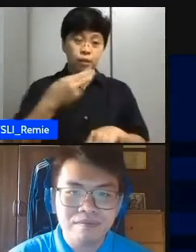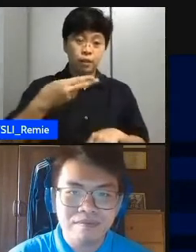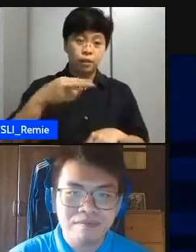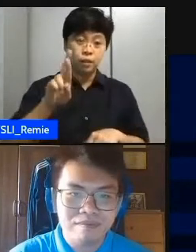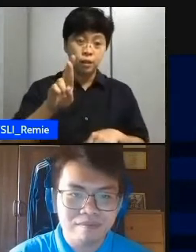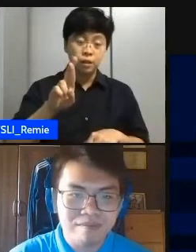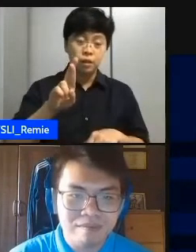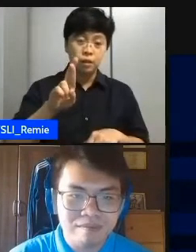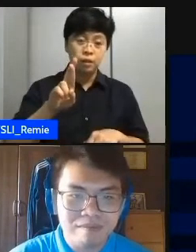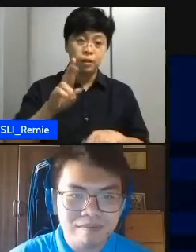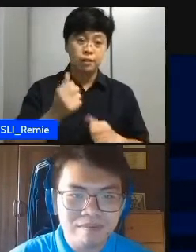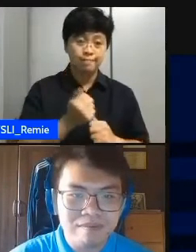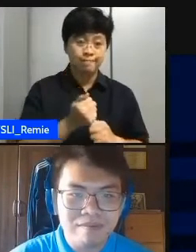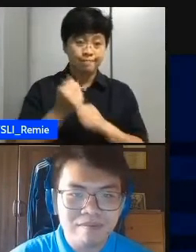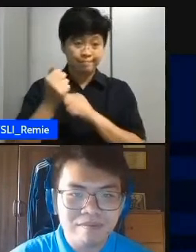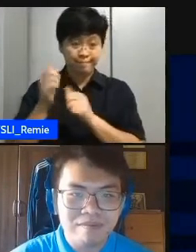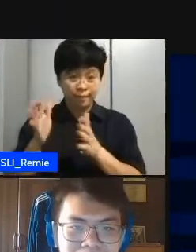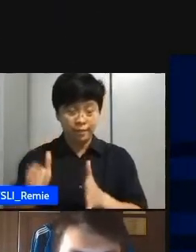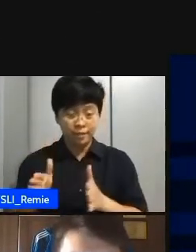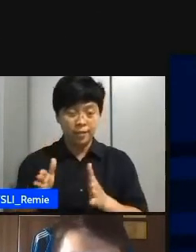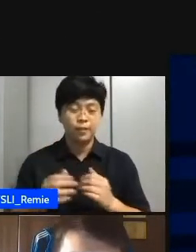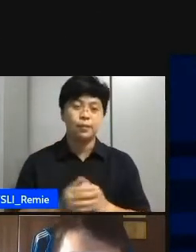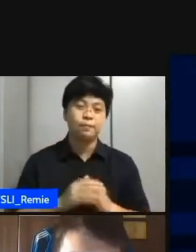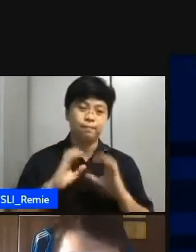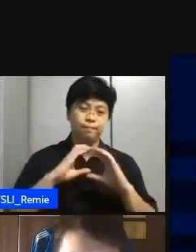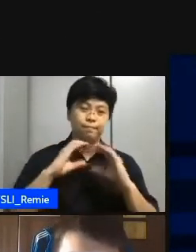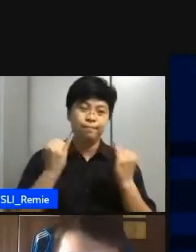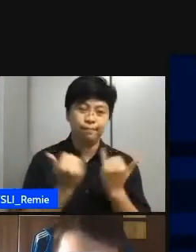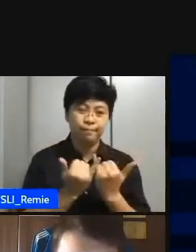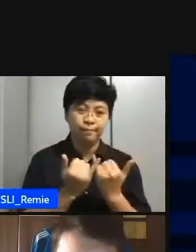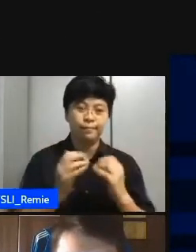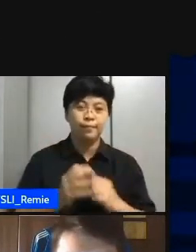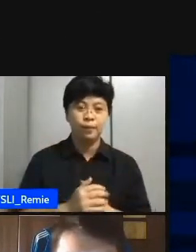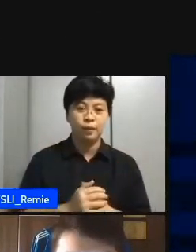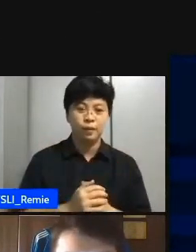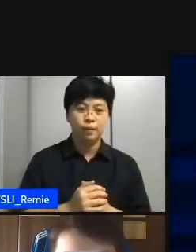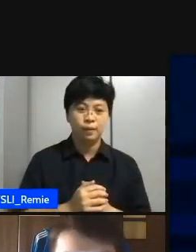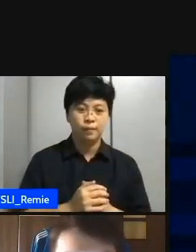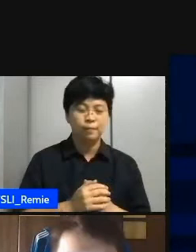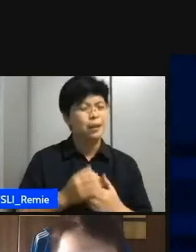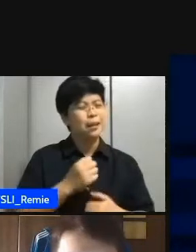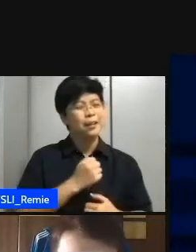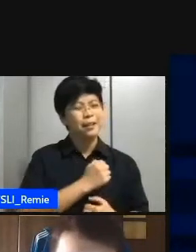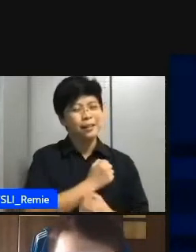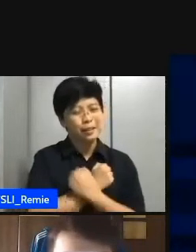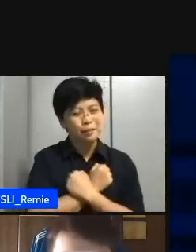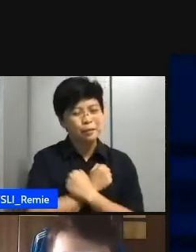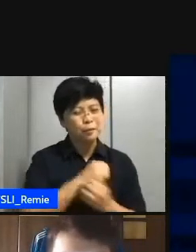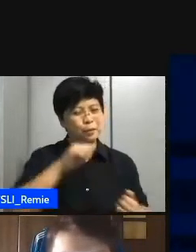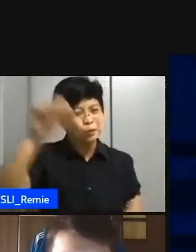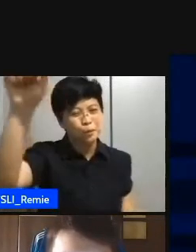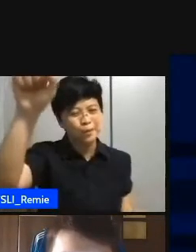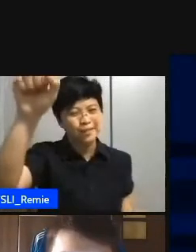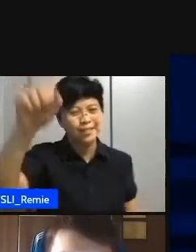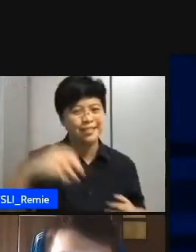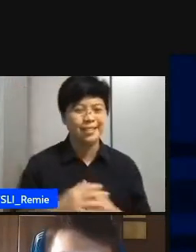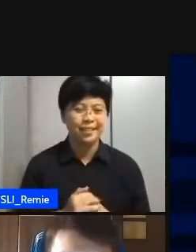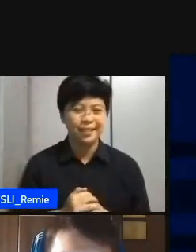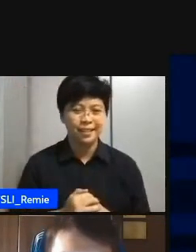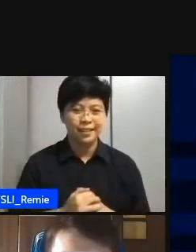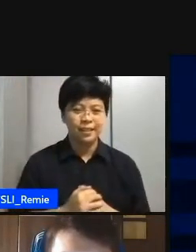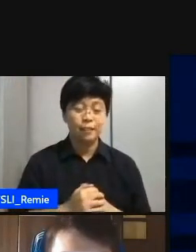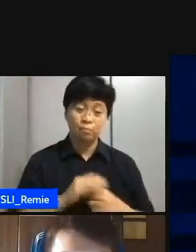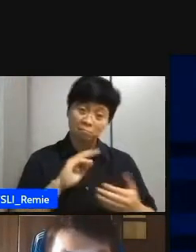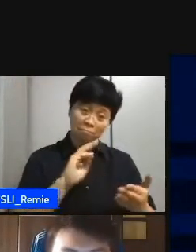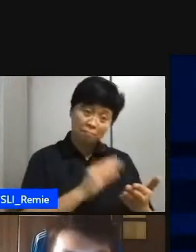Incorporation since 2020 and loves superheroes and robotics. He is also into music